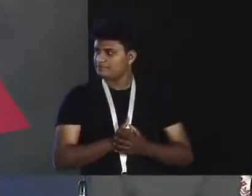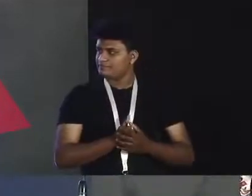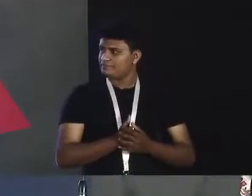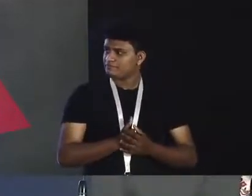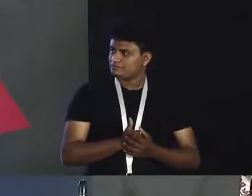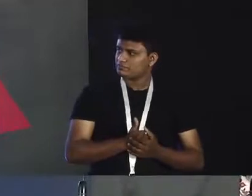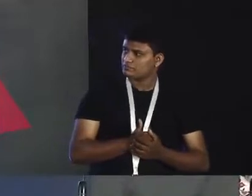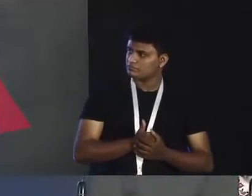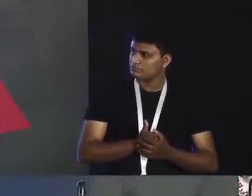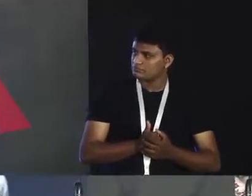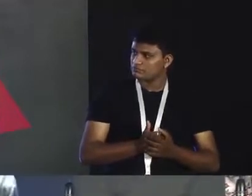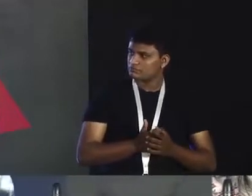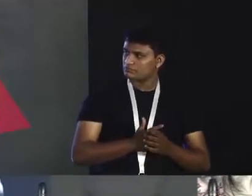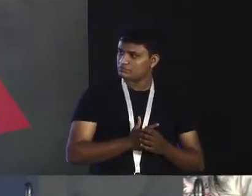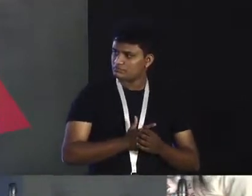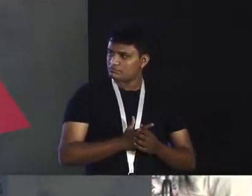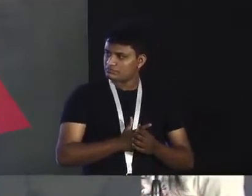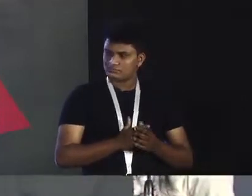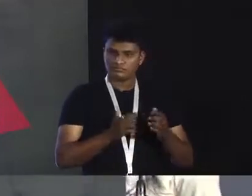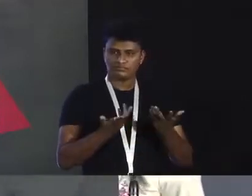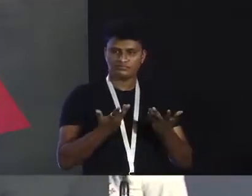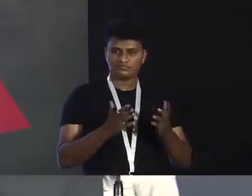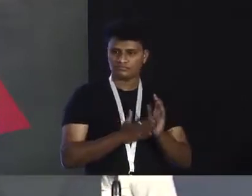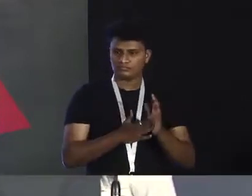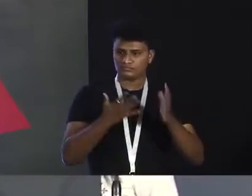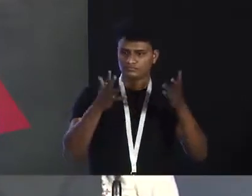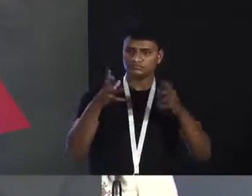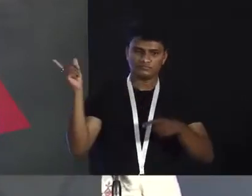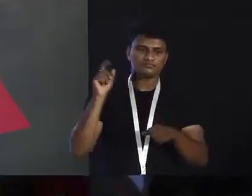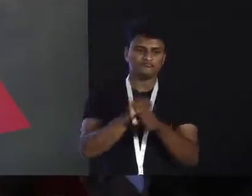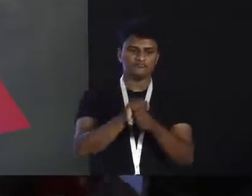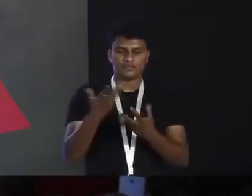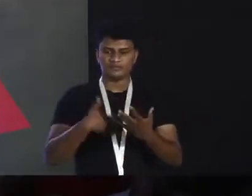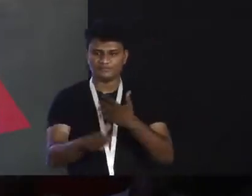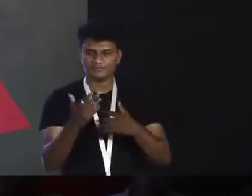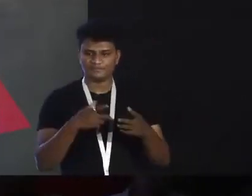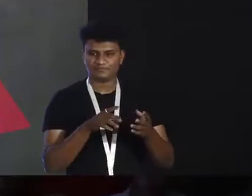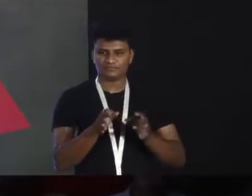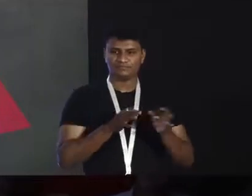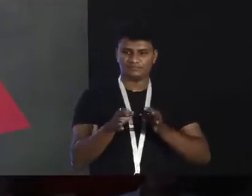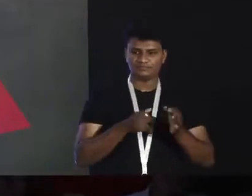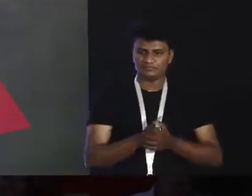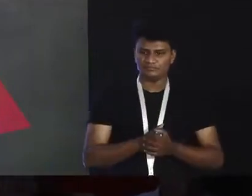Okay. Thank you ladies and gentlemen. That's what I had for seeing with sound. Yeah.